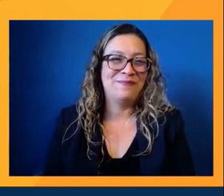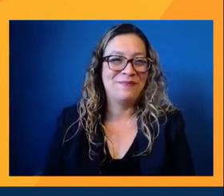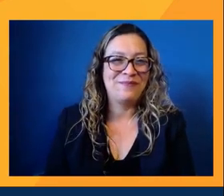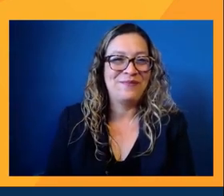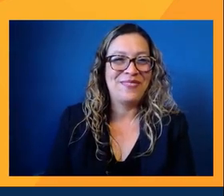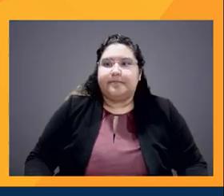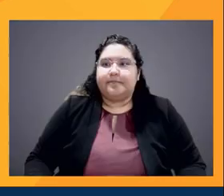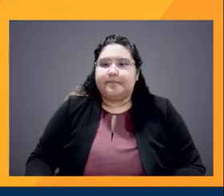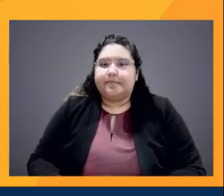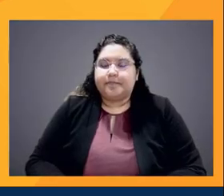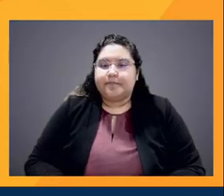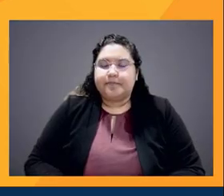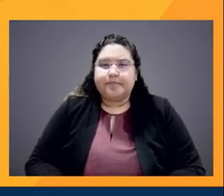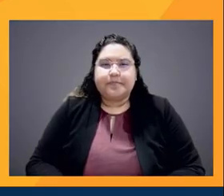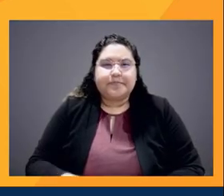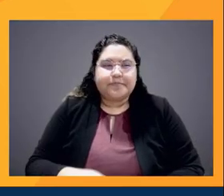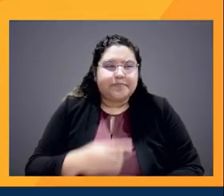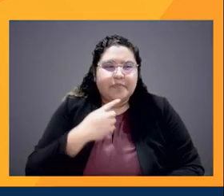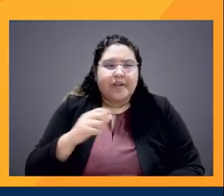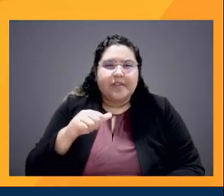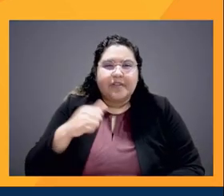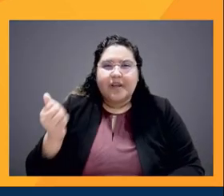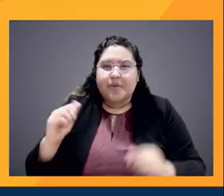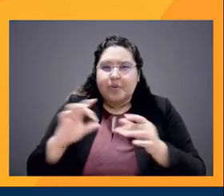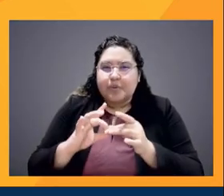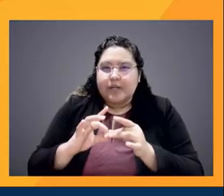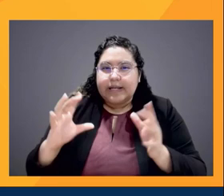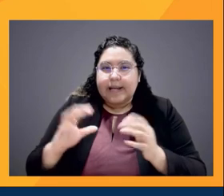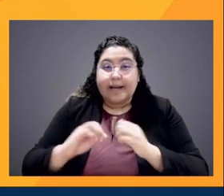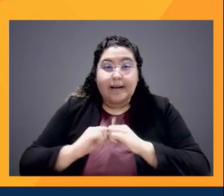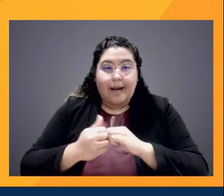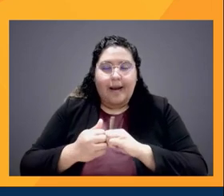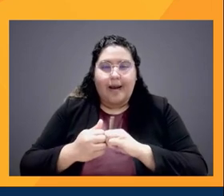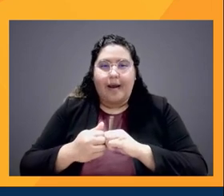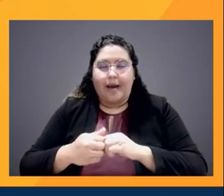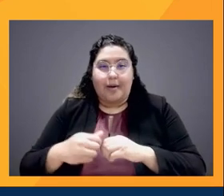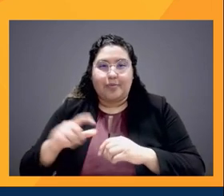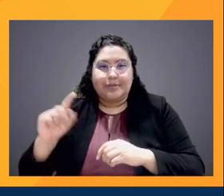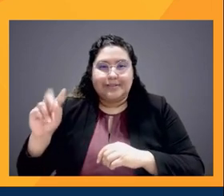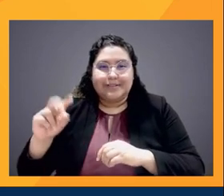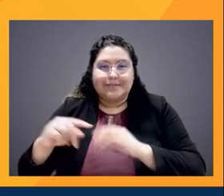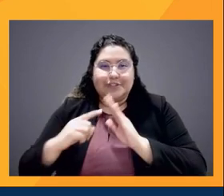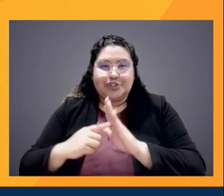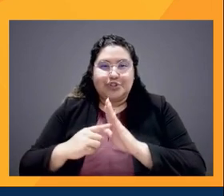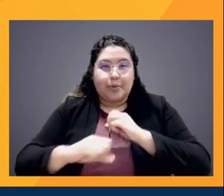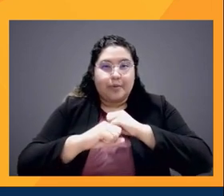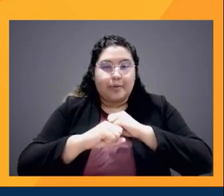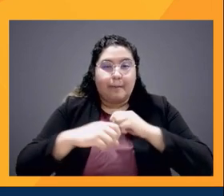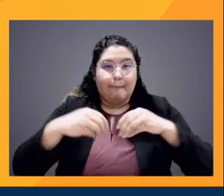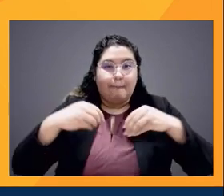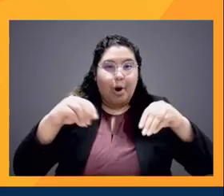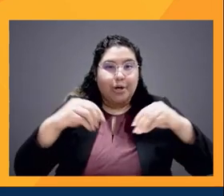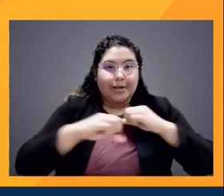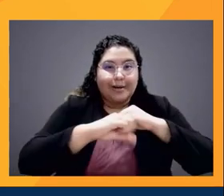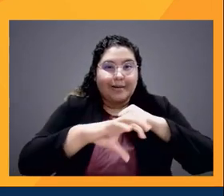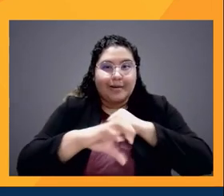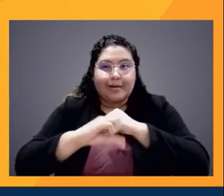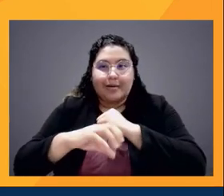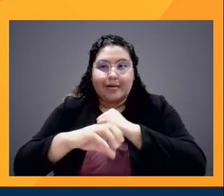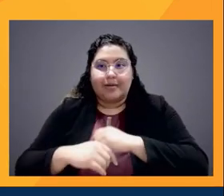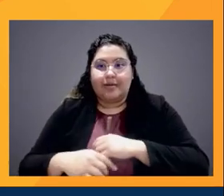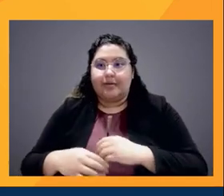the way these shows are sometimes marketed? They're marketed in such a way that it's like the Latino show. I don't want to criticize anybody else's